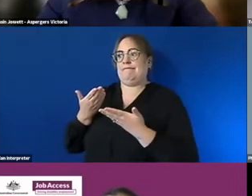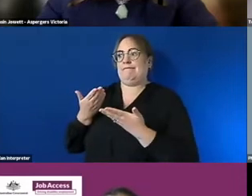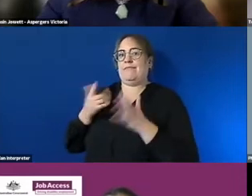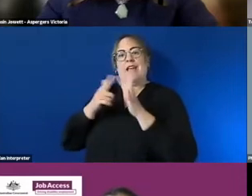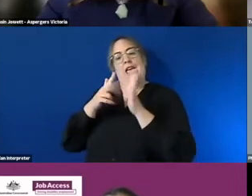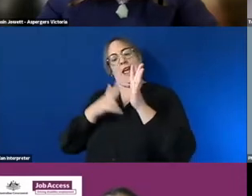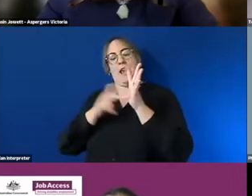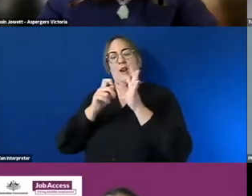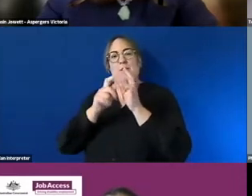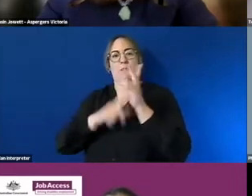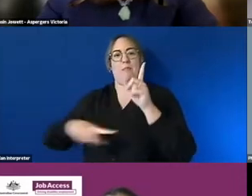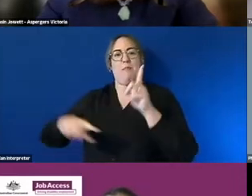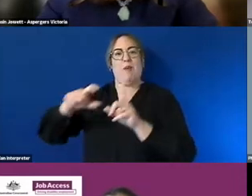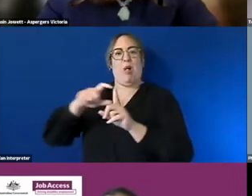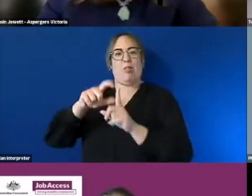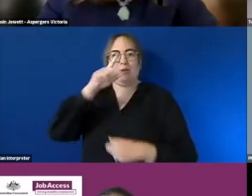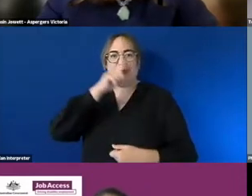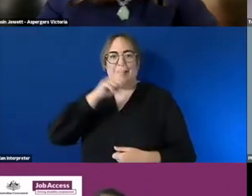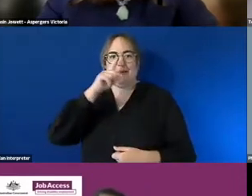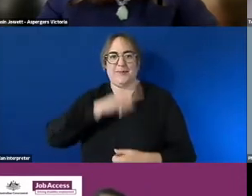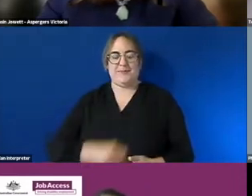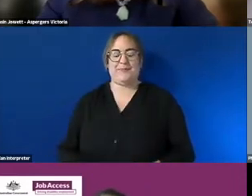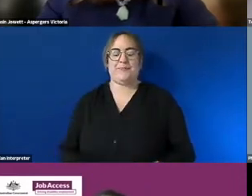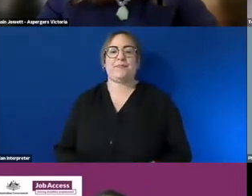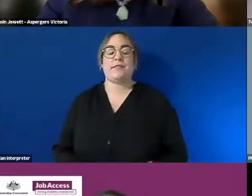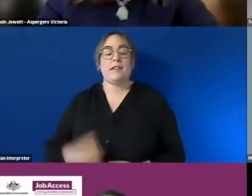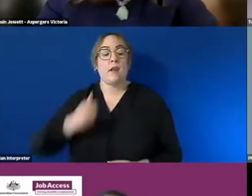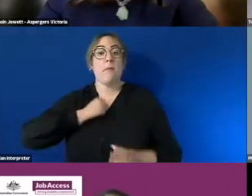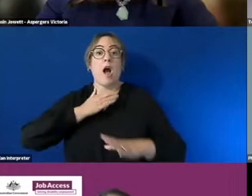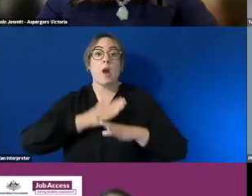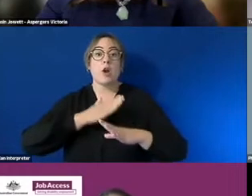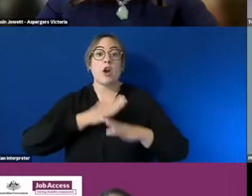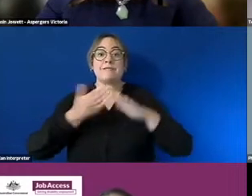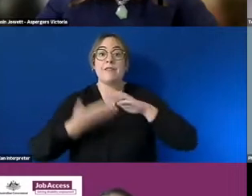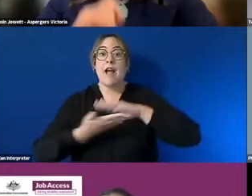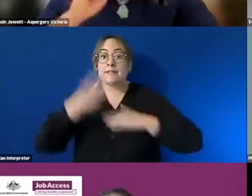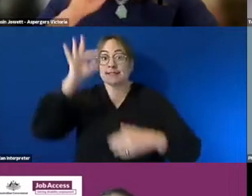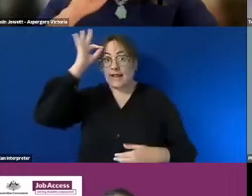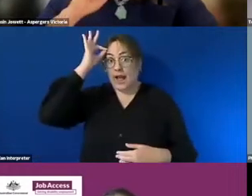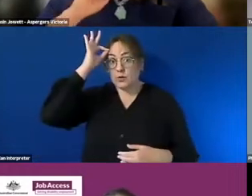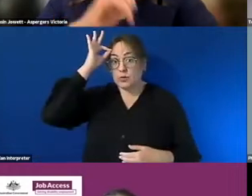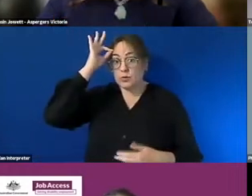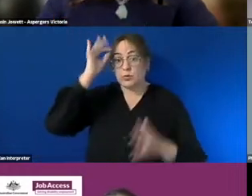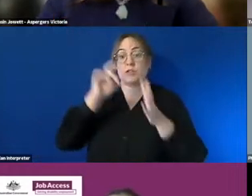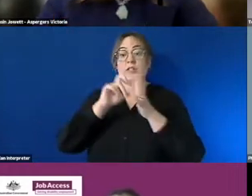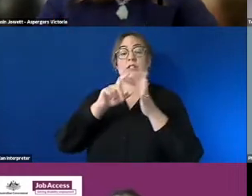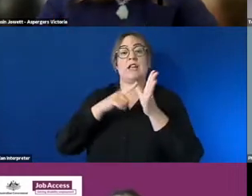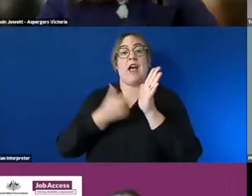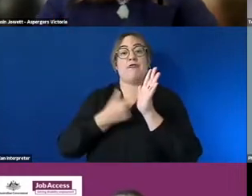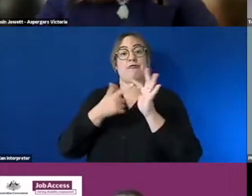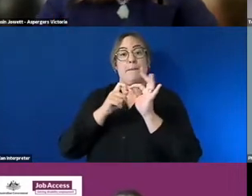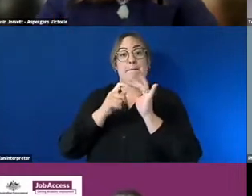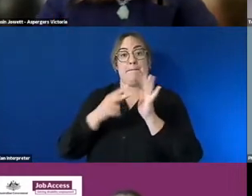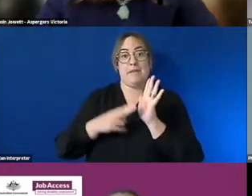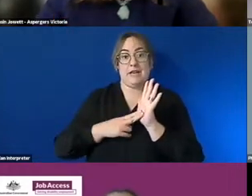work i'll just uh explain a little bit about what i do with the city of darabin um i work um on employment-based projects we